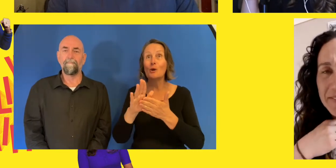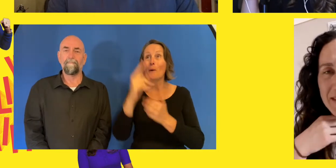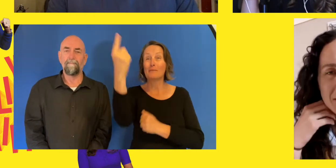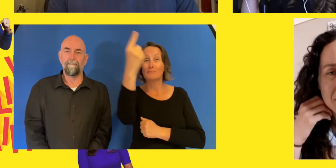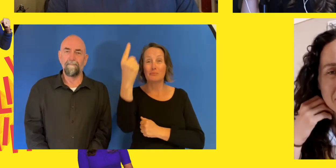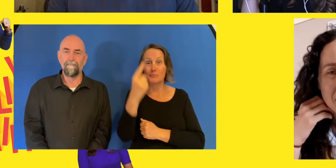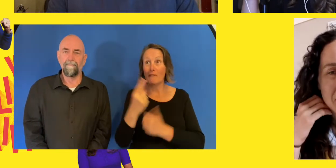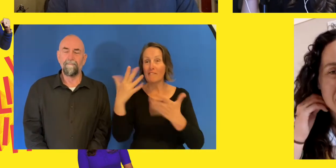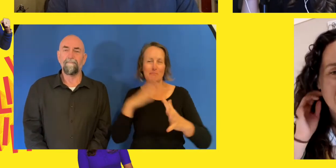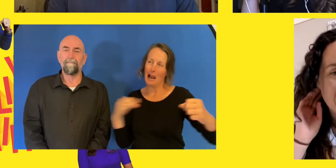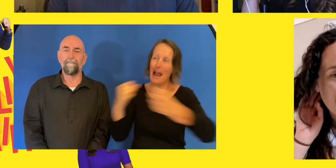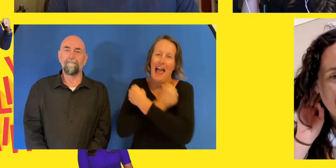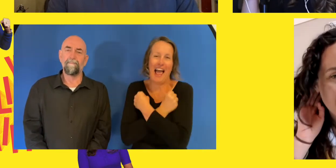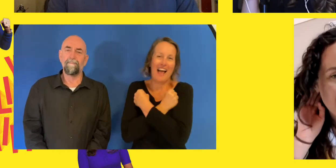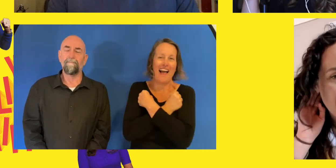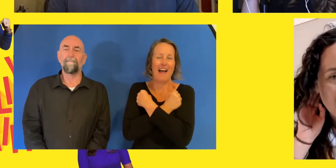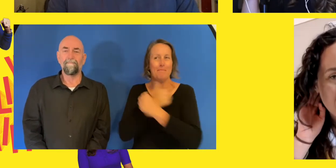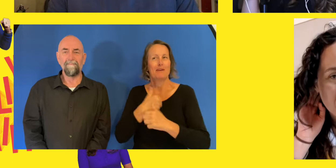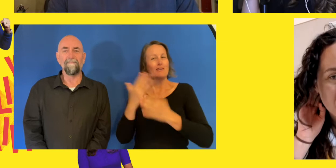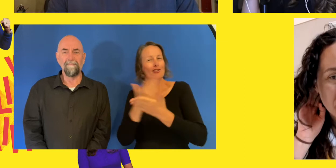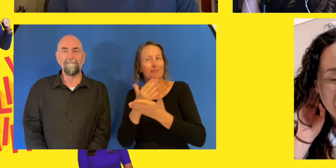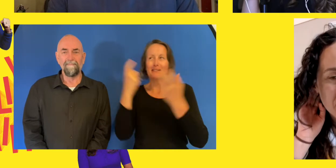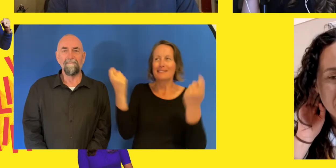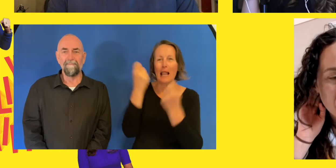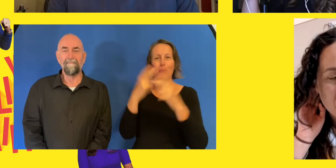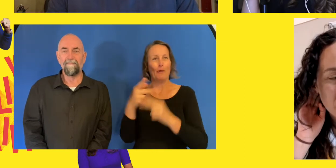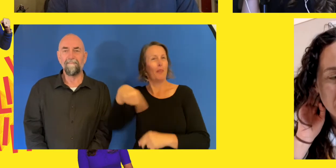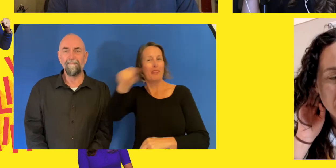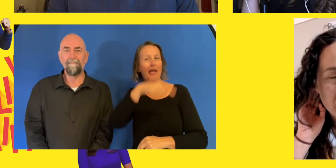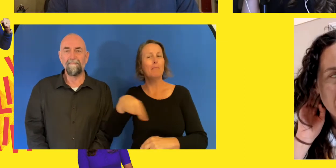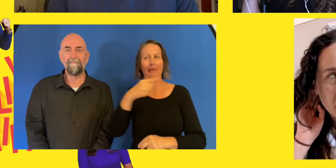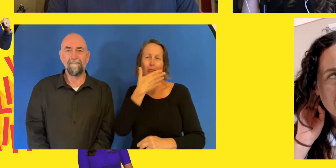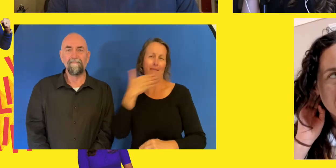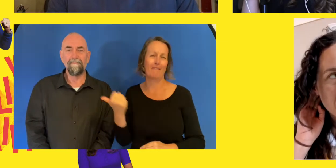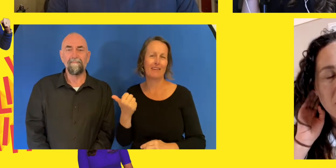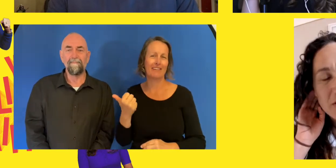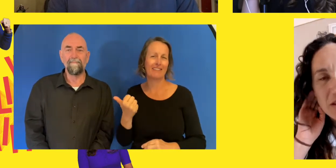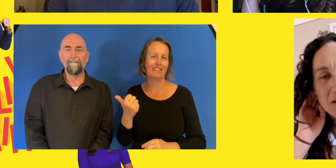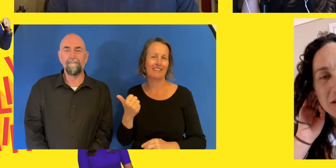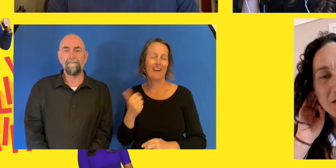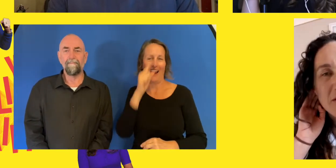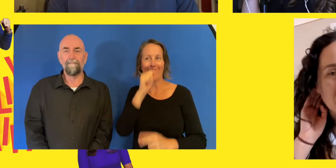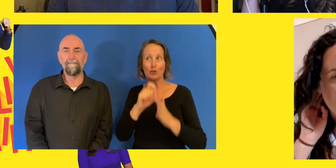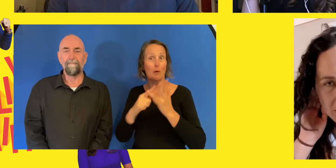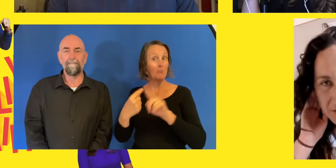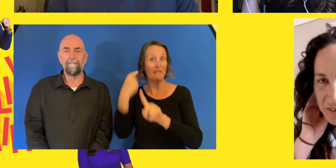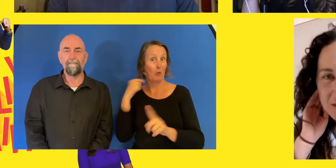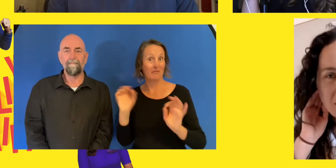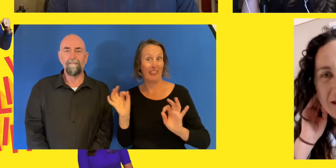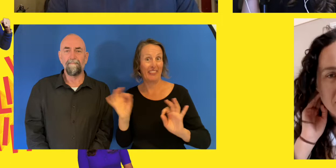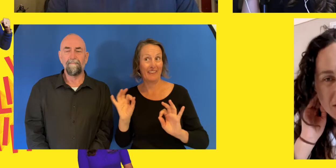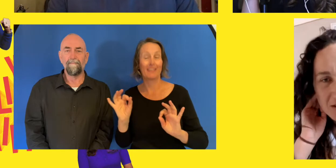And then I think one thing Bobby and I wanted to do when we came in here was really soak everything in, experience everything,